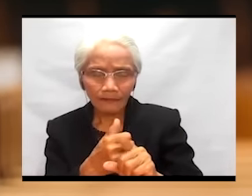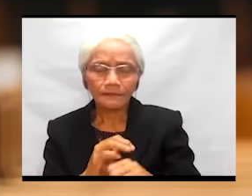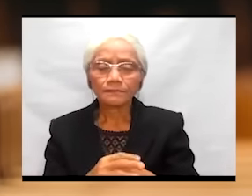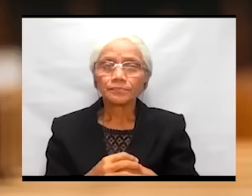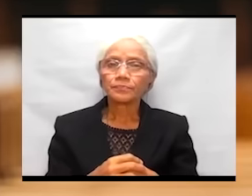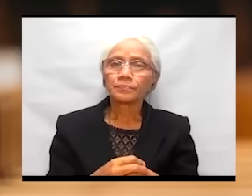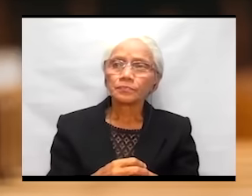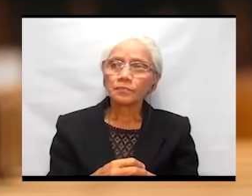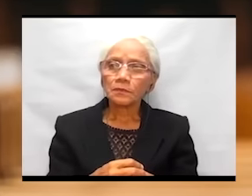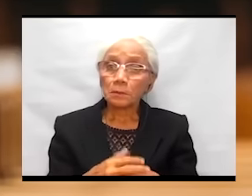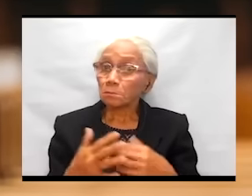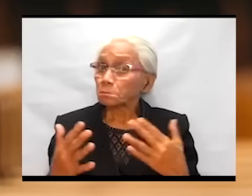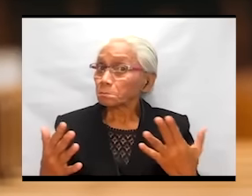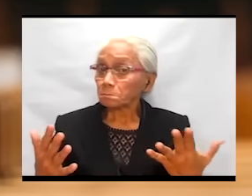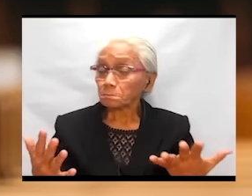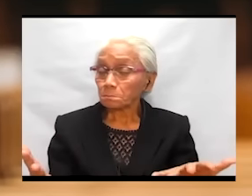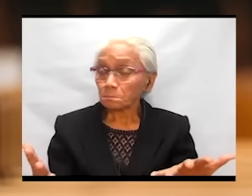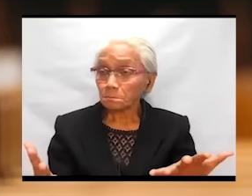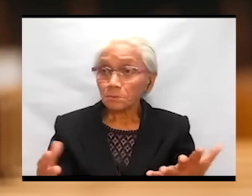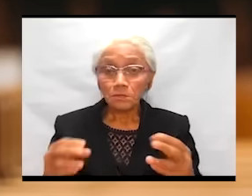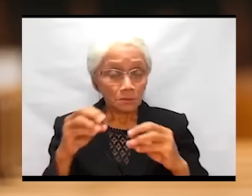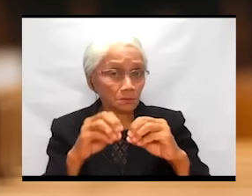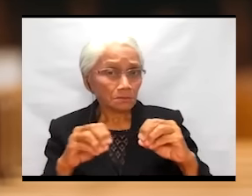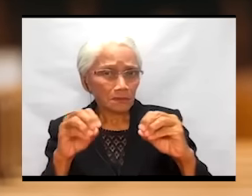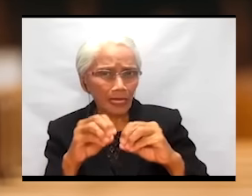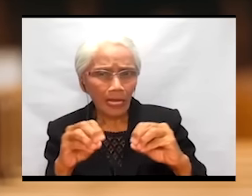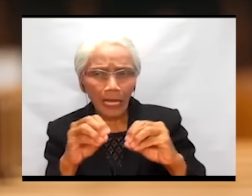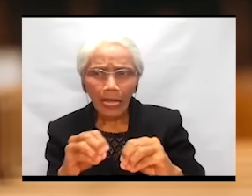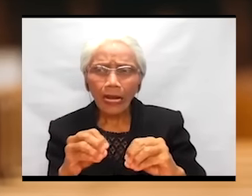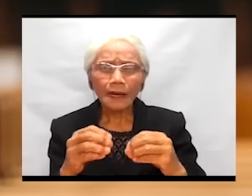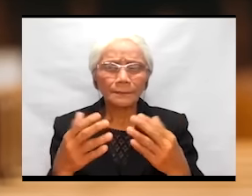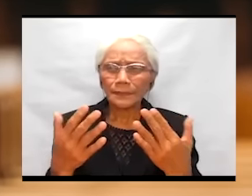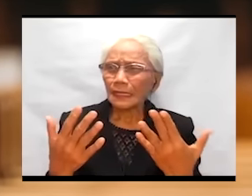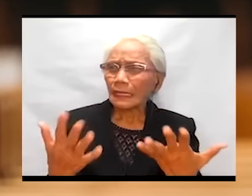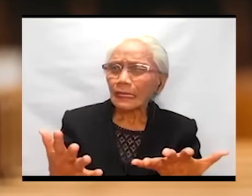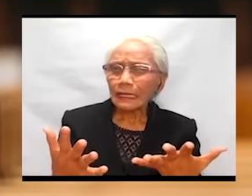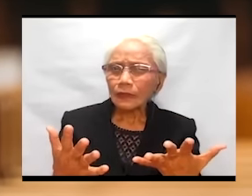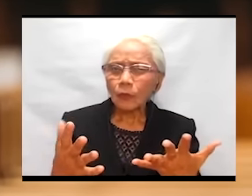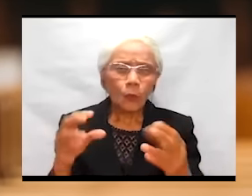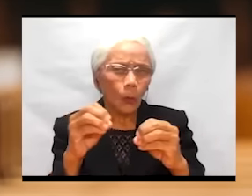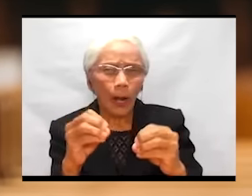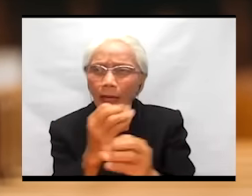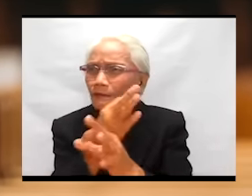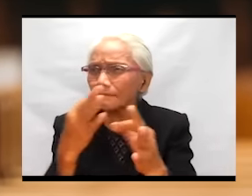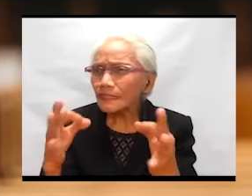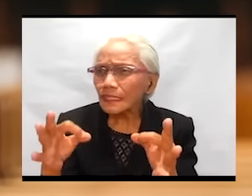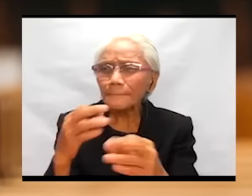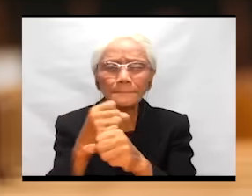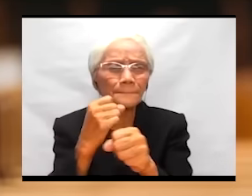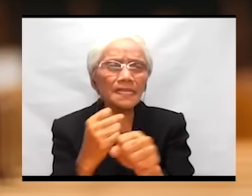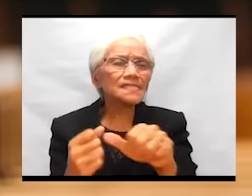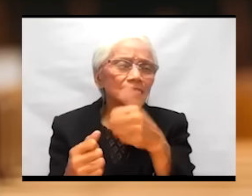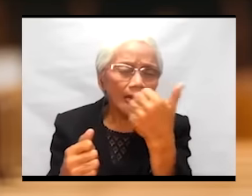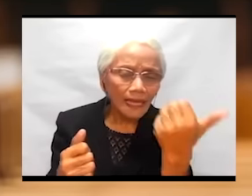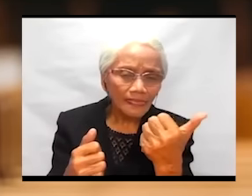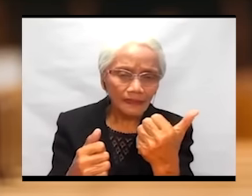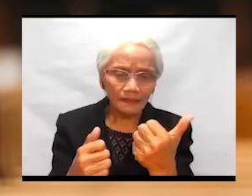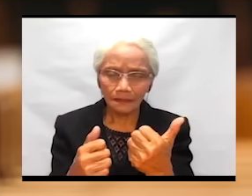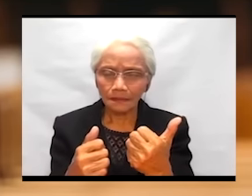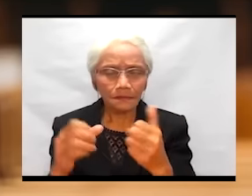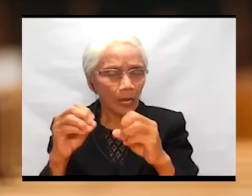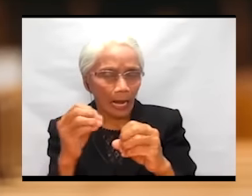makes others unfree. But then God's intervention was